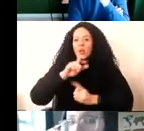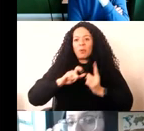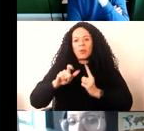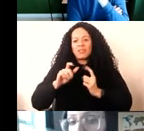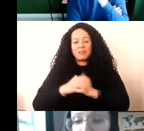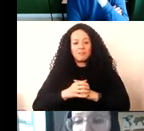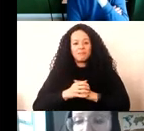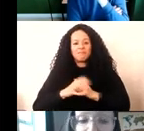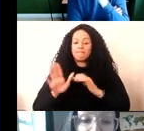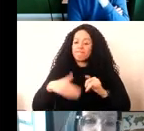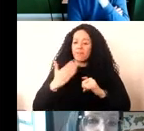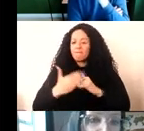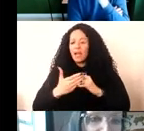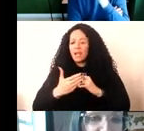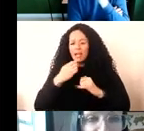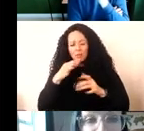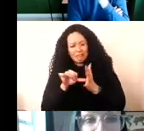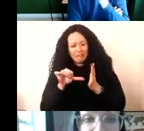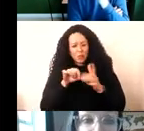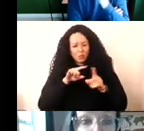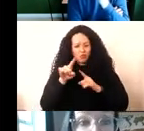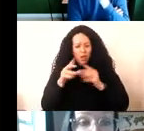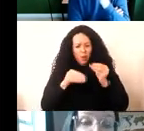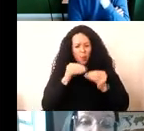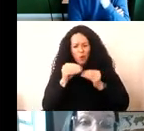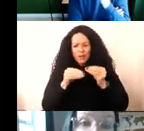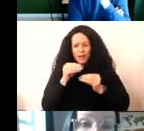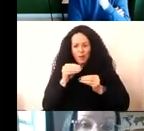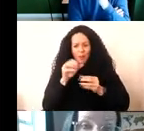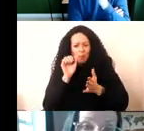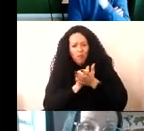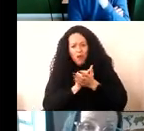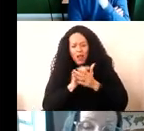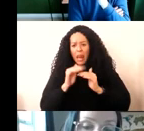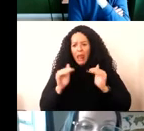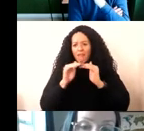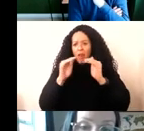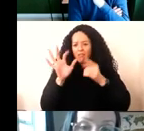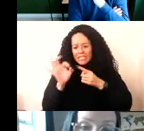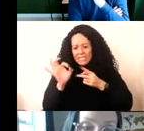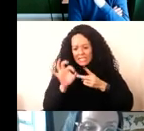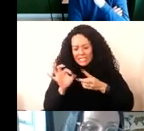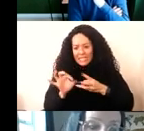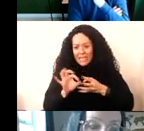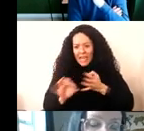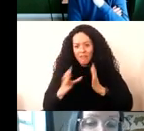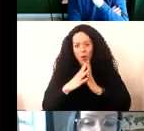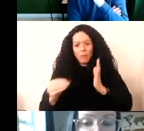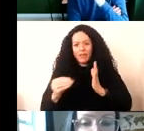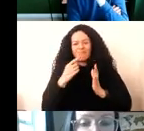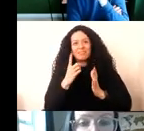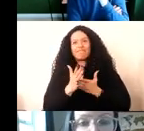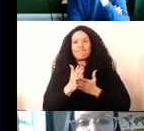Finally, was very difficult to gauge the right level of detail at which to model. And I think this is a classic modelling problem, really.